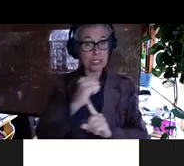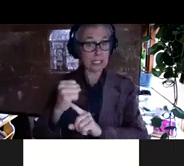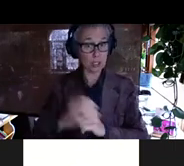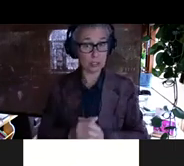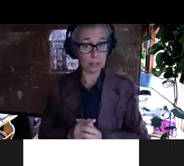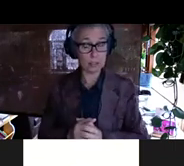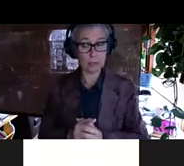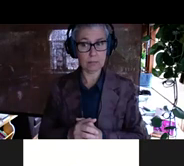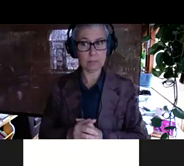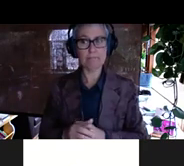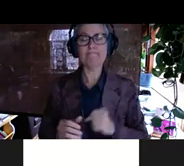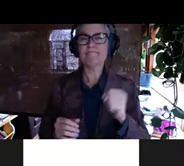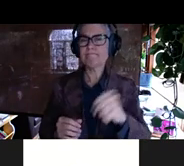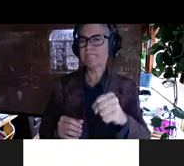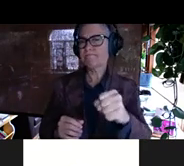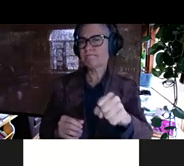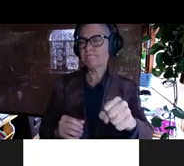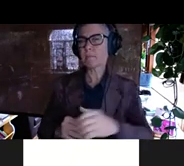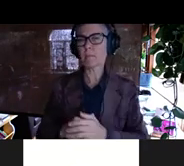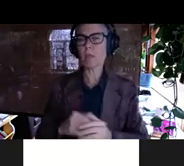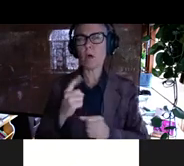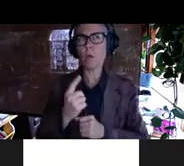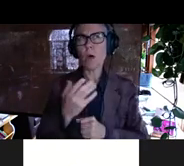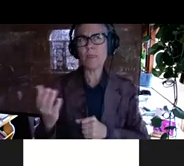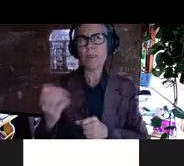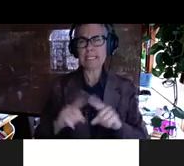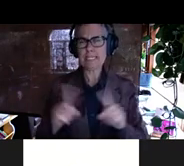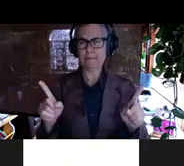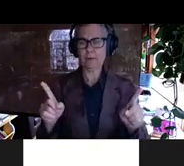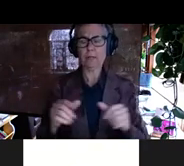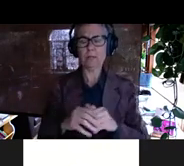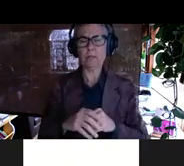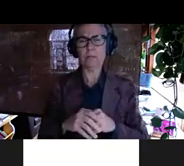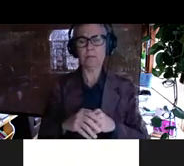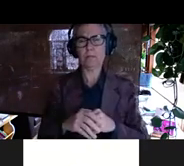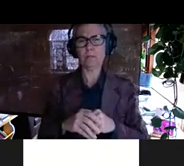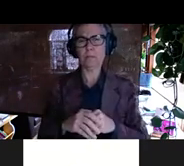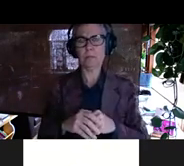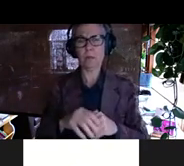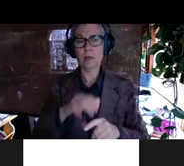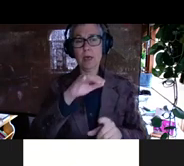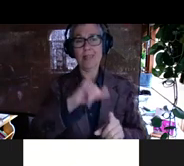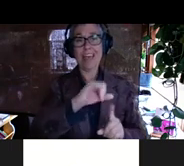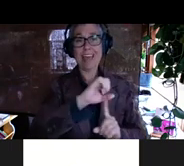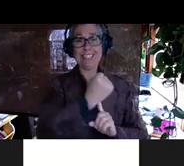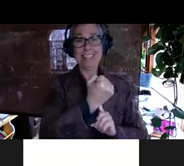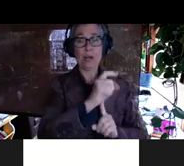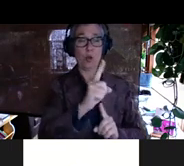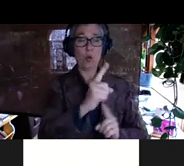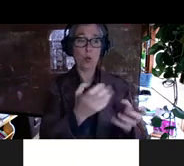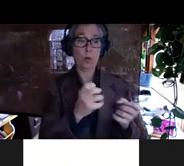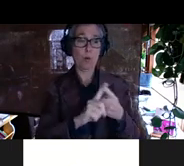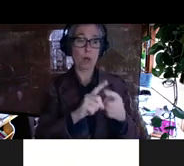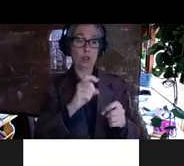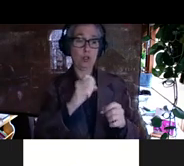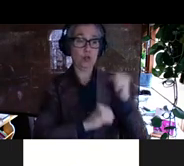yeah. So, I mean, I think one thing that differs is in the scenario where we want to construct